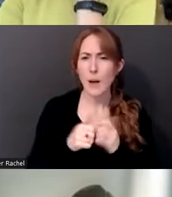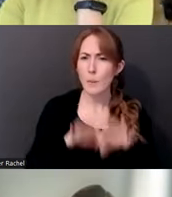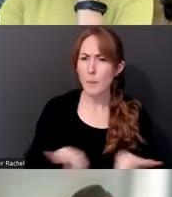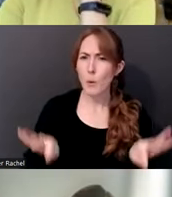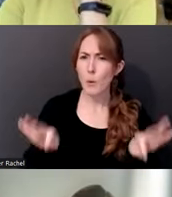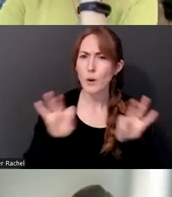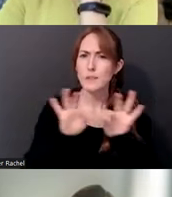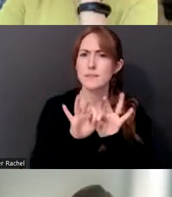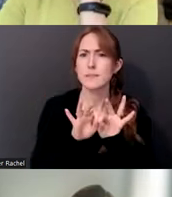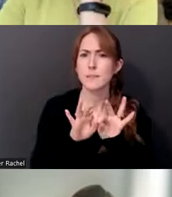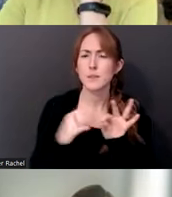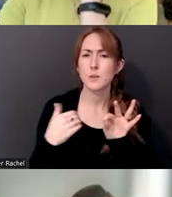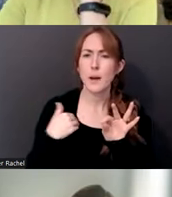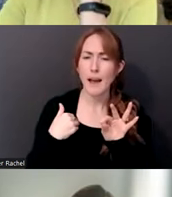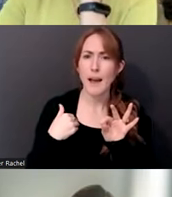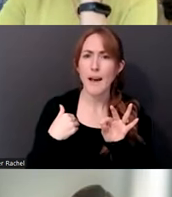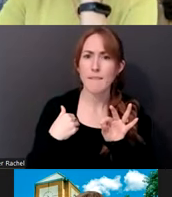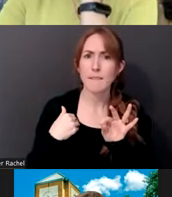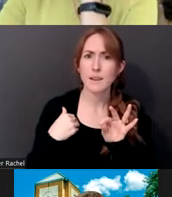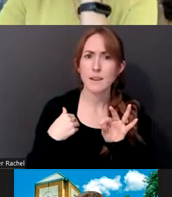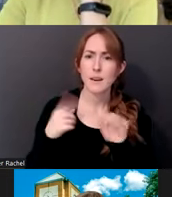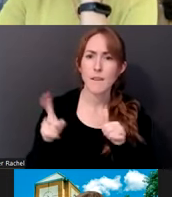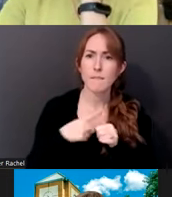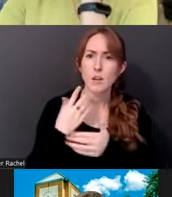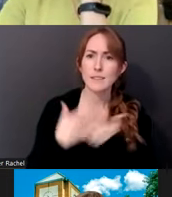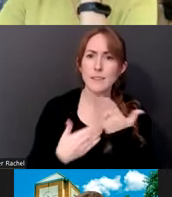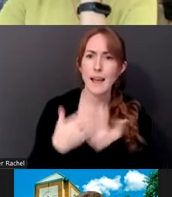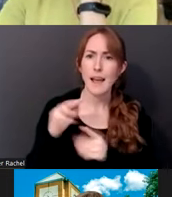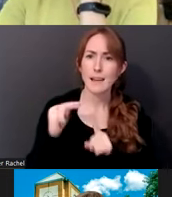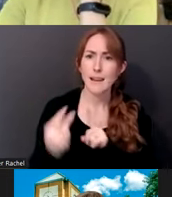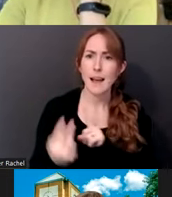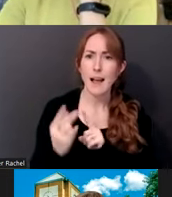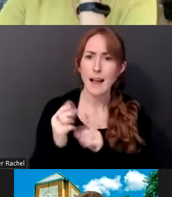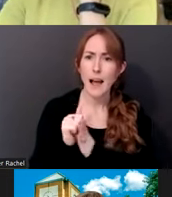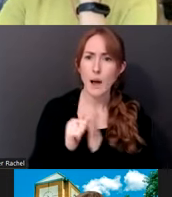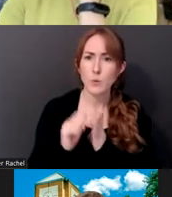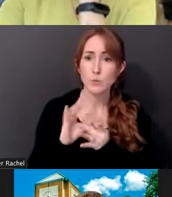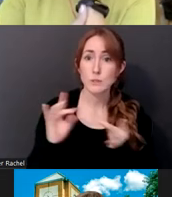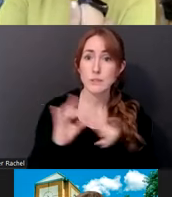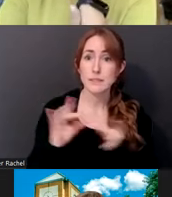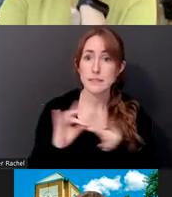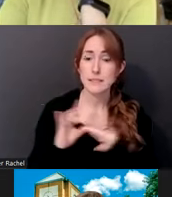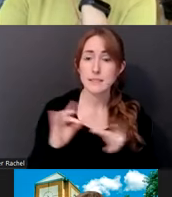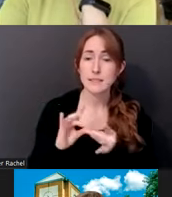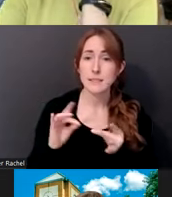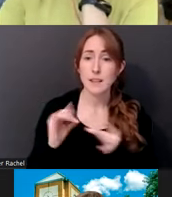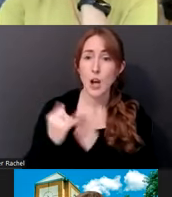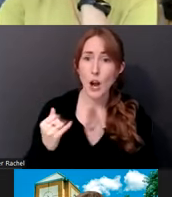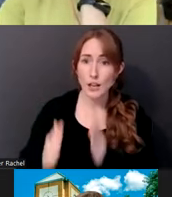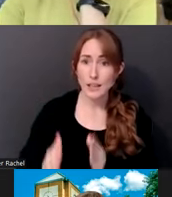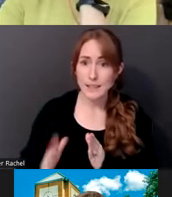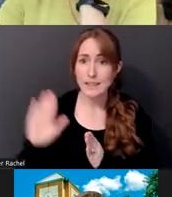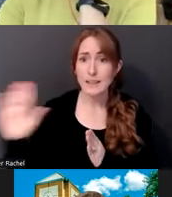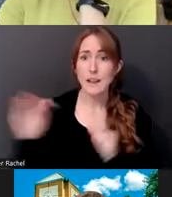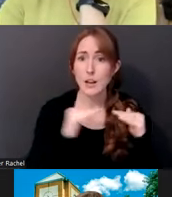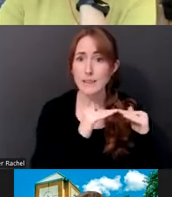uh, by the artists, their contemporaries, the people that work closely with them and how that